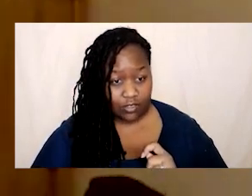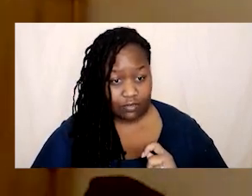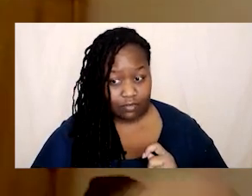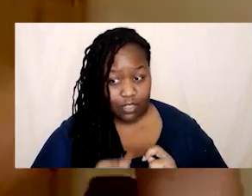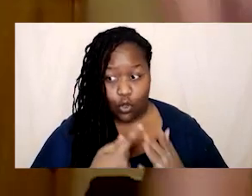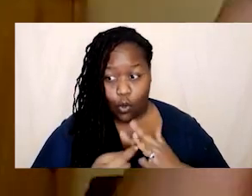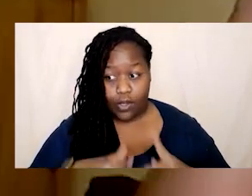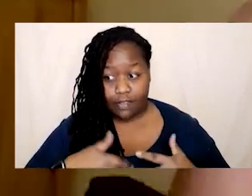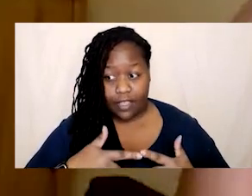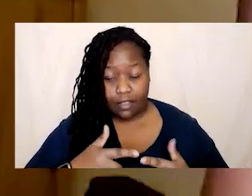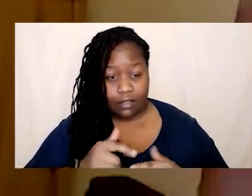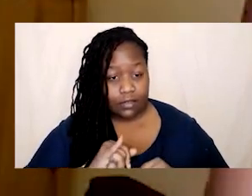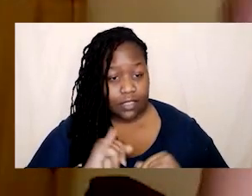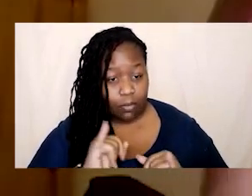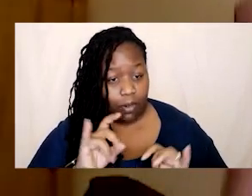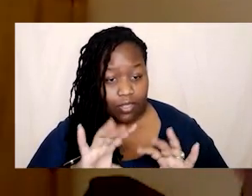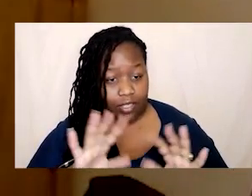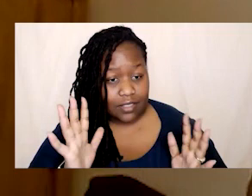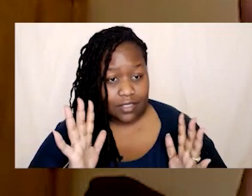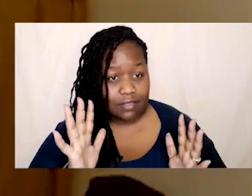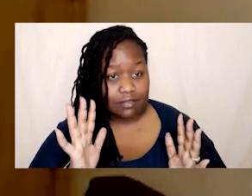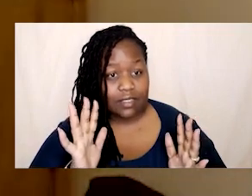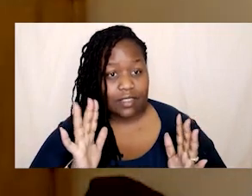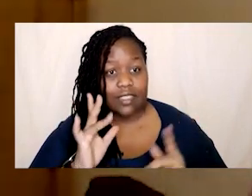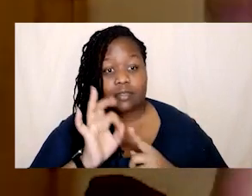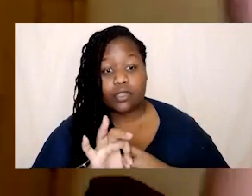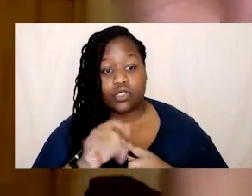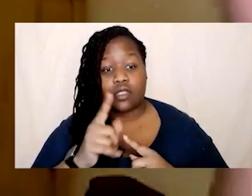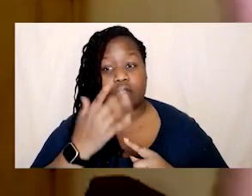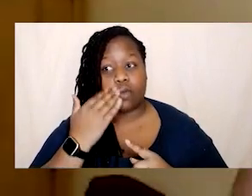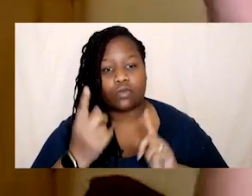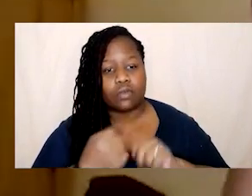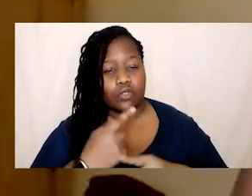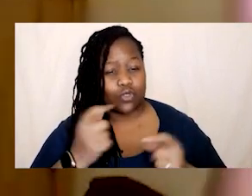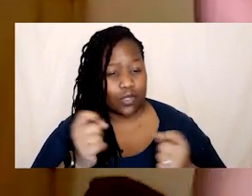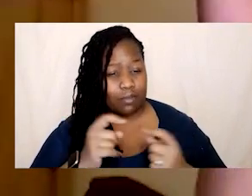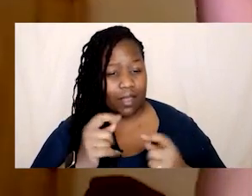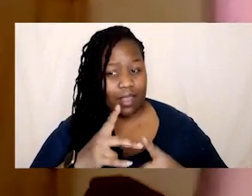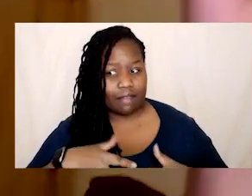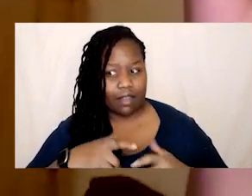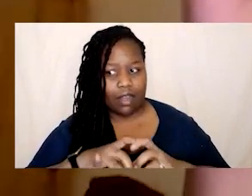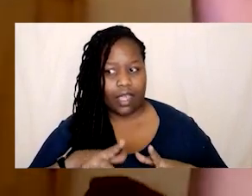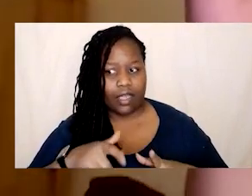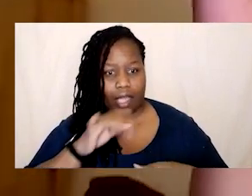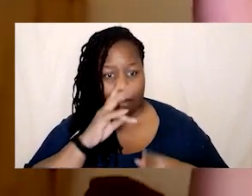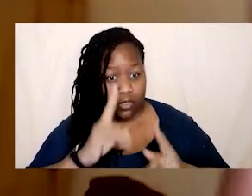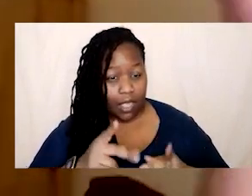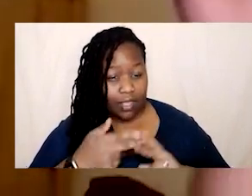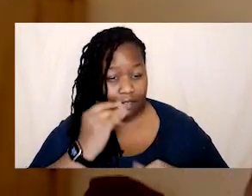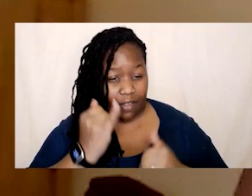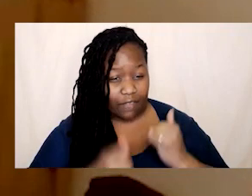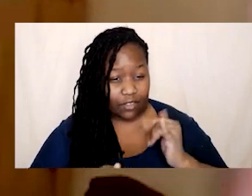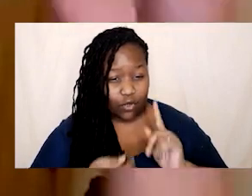like reframe so much particularly when it comes to answering emails i felt like i would die if i didn't answer all my emails